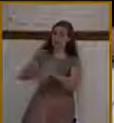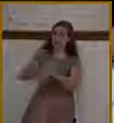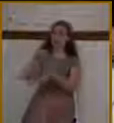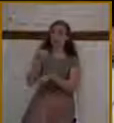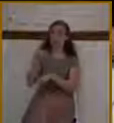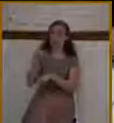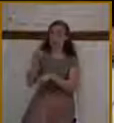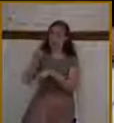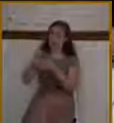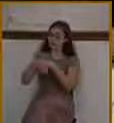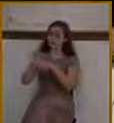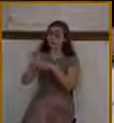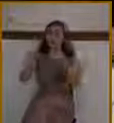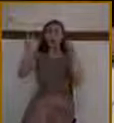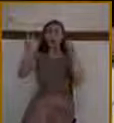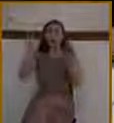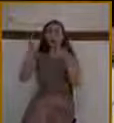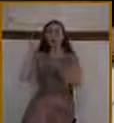24.